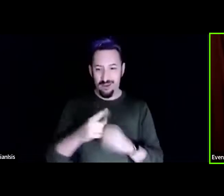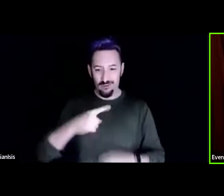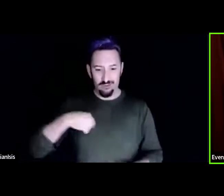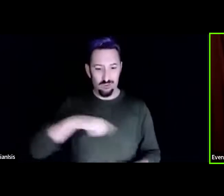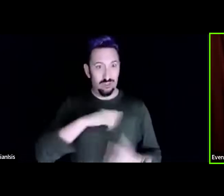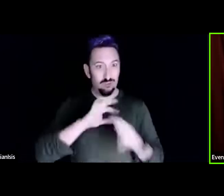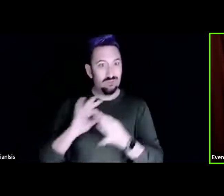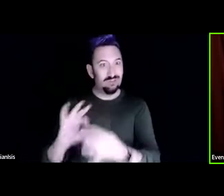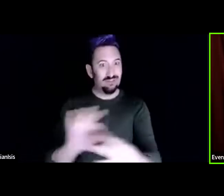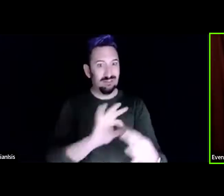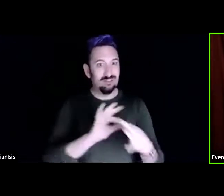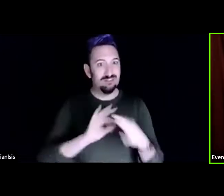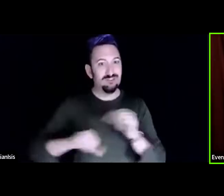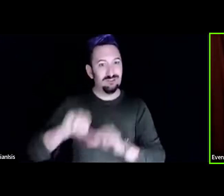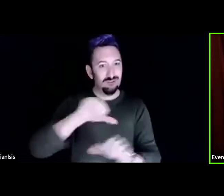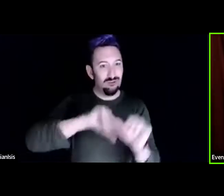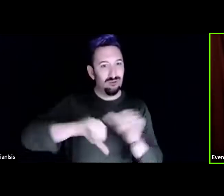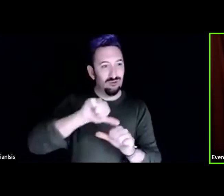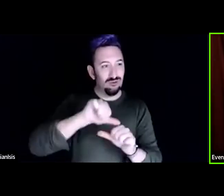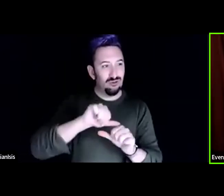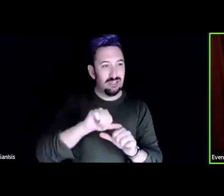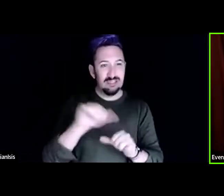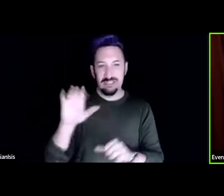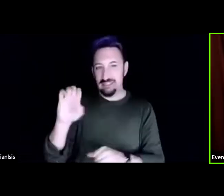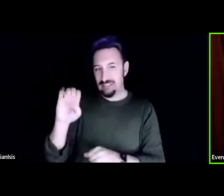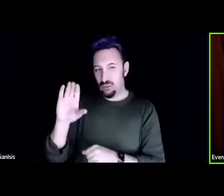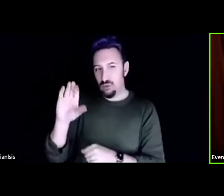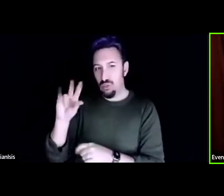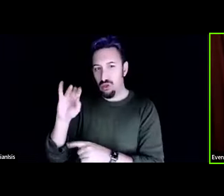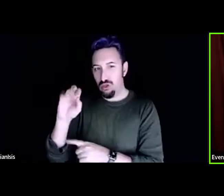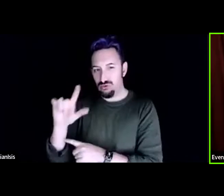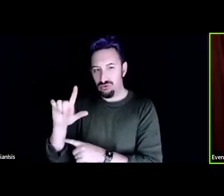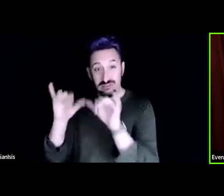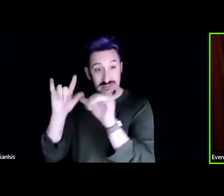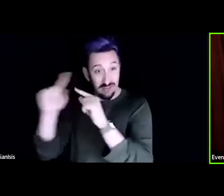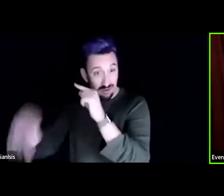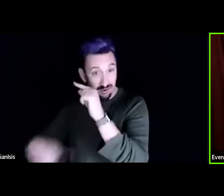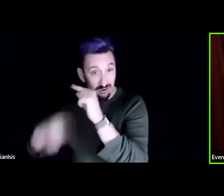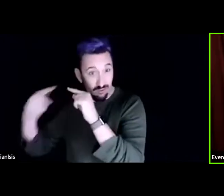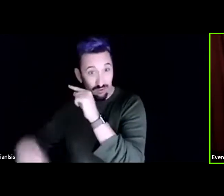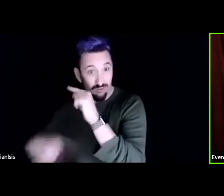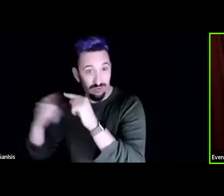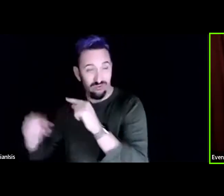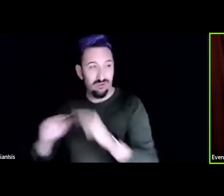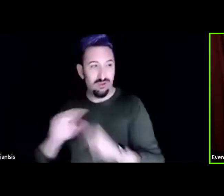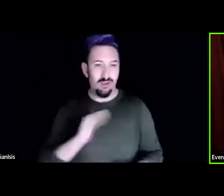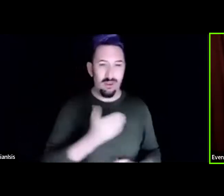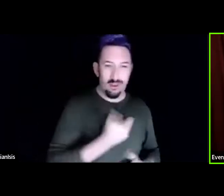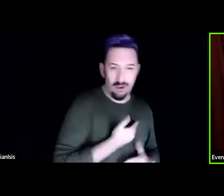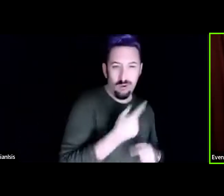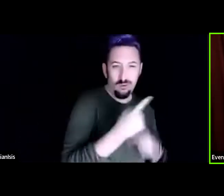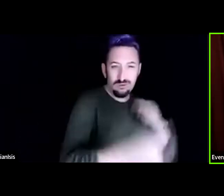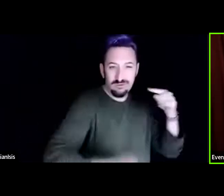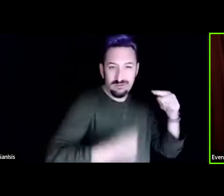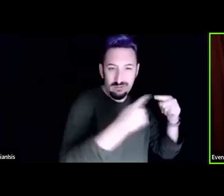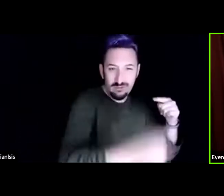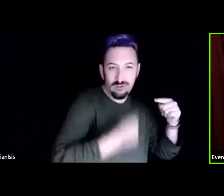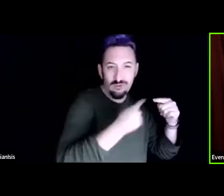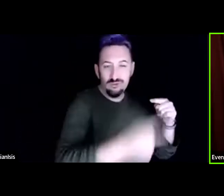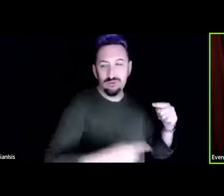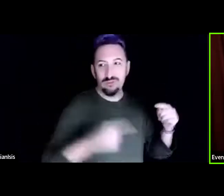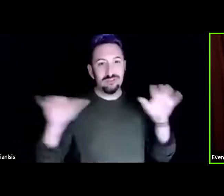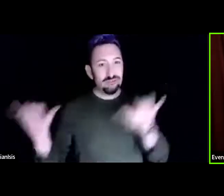our social processes are very similar and they're founded on some of the same kind of theories and permaculture principles can apply to both.